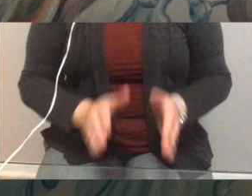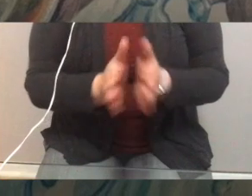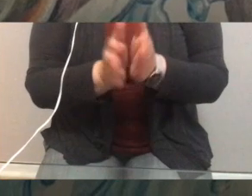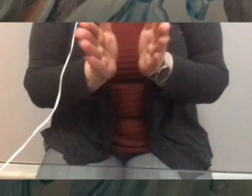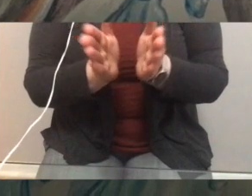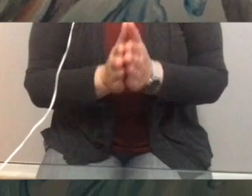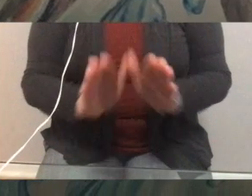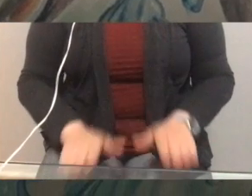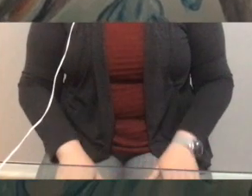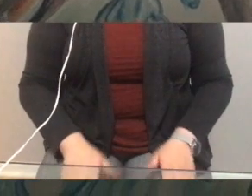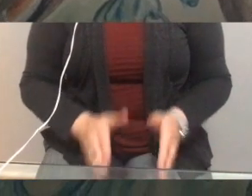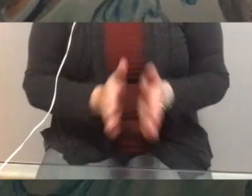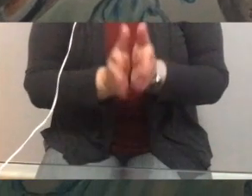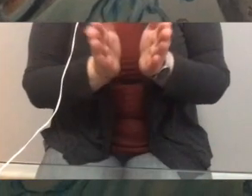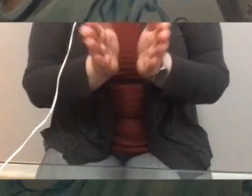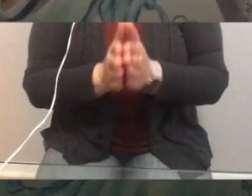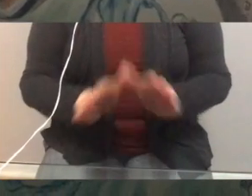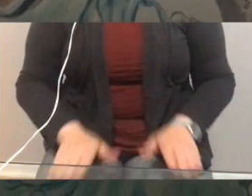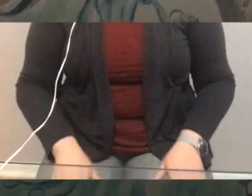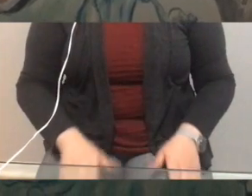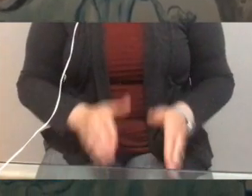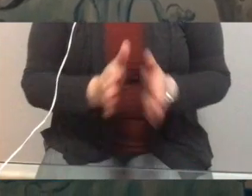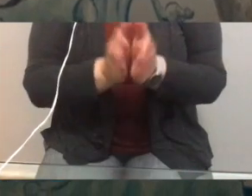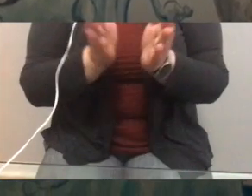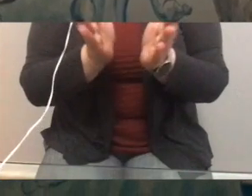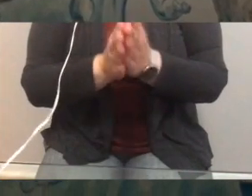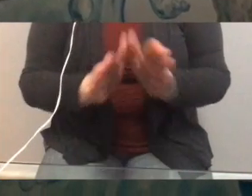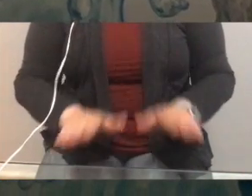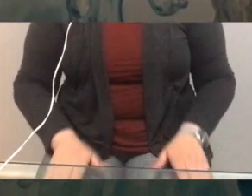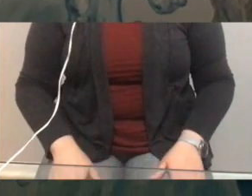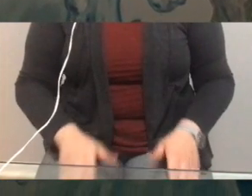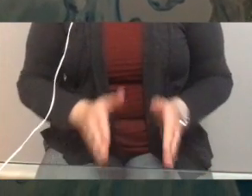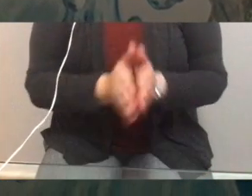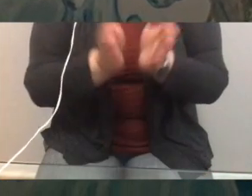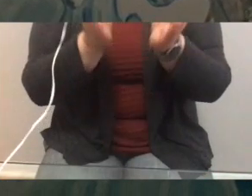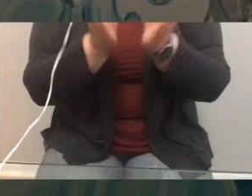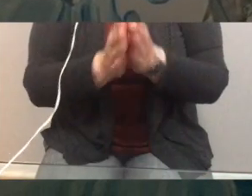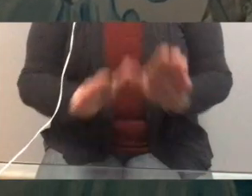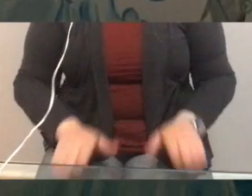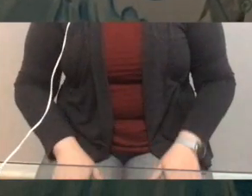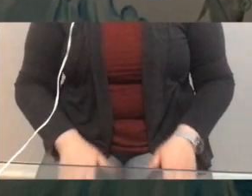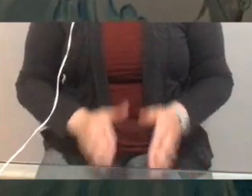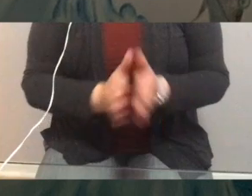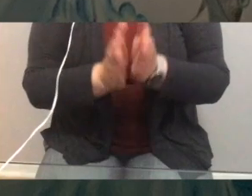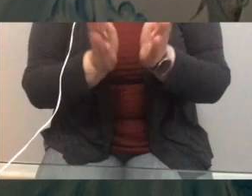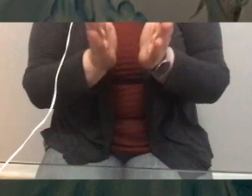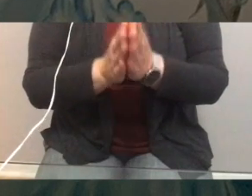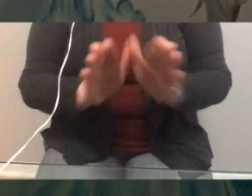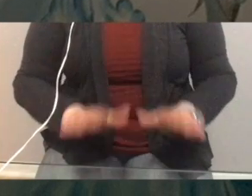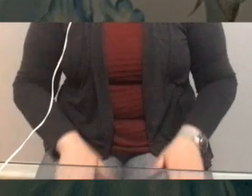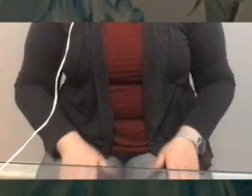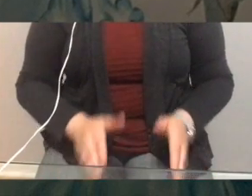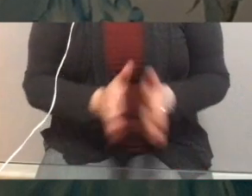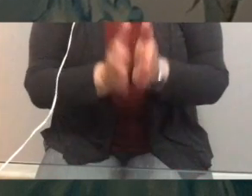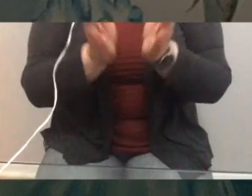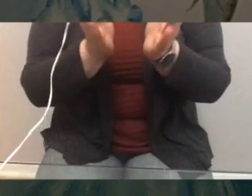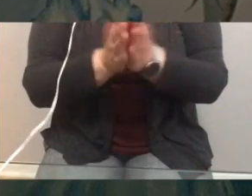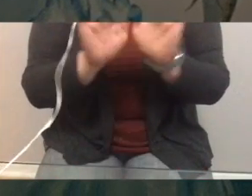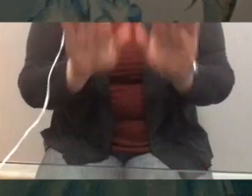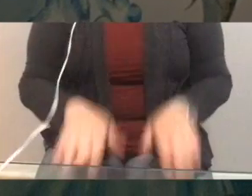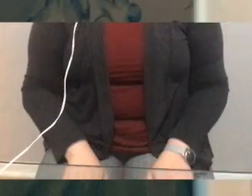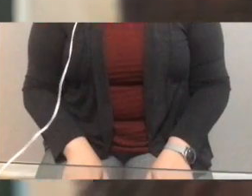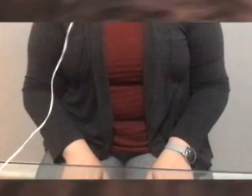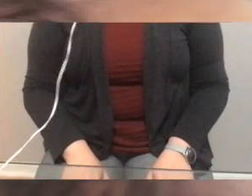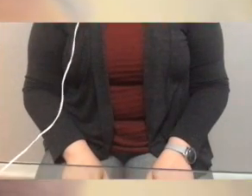Georgie dear Georgie dear Georgie with the water dear Georgie dear Georgie